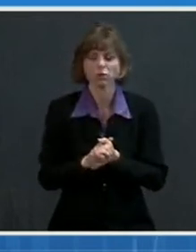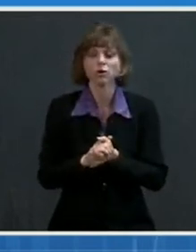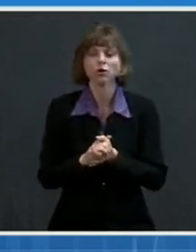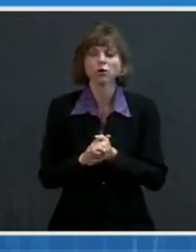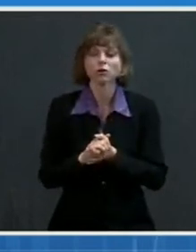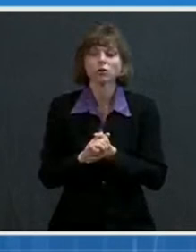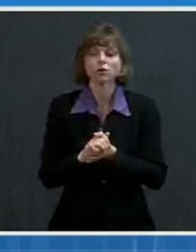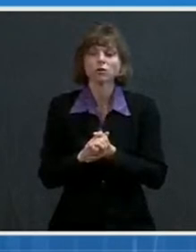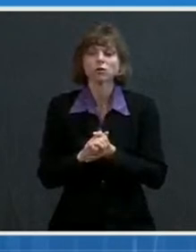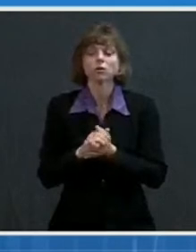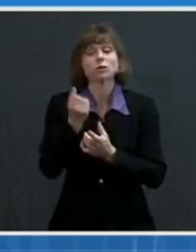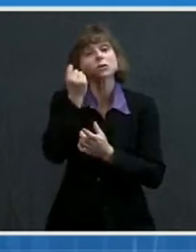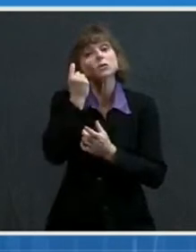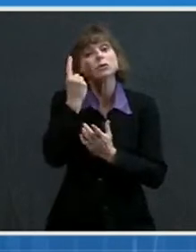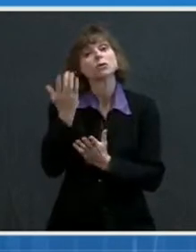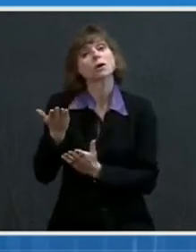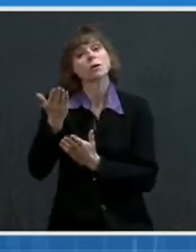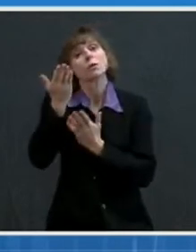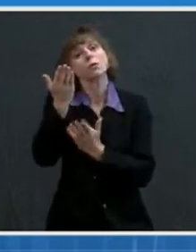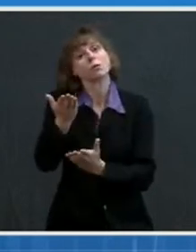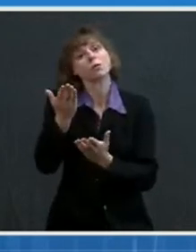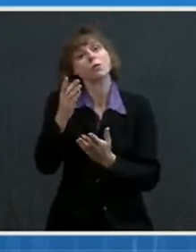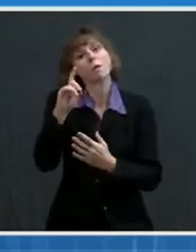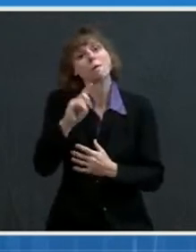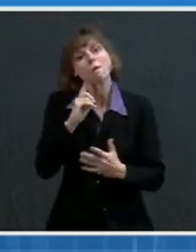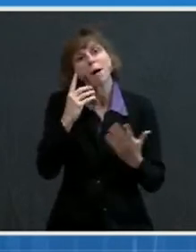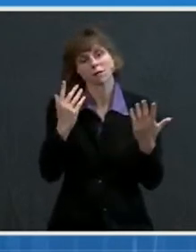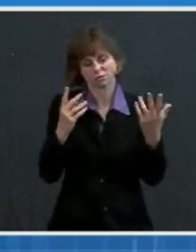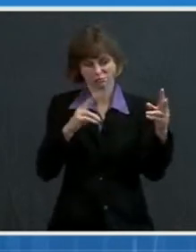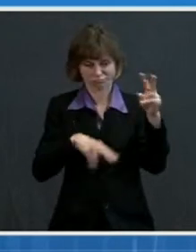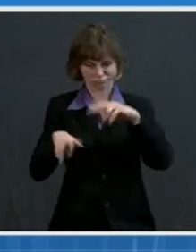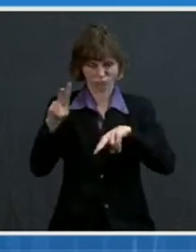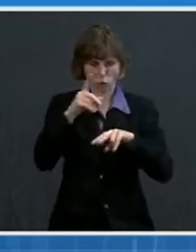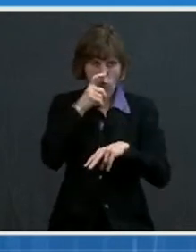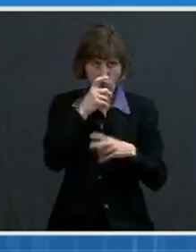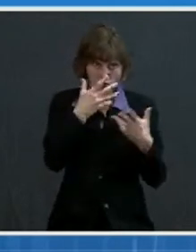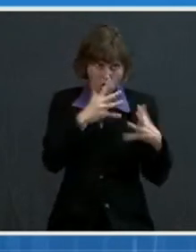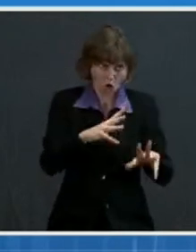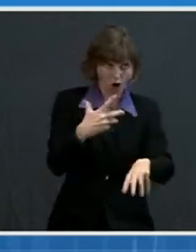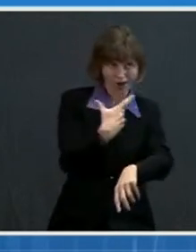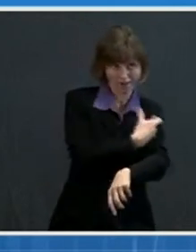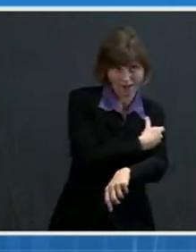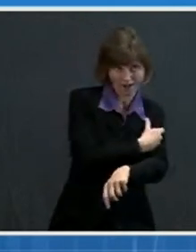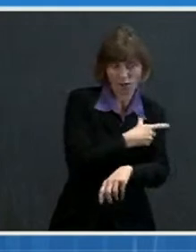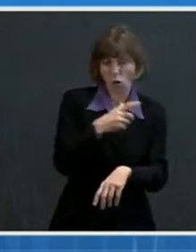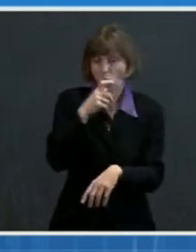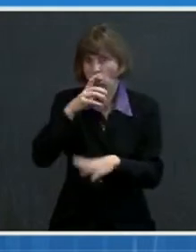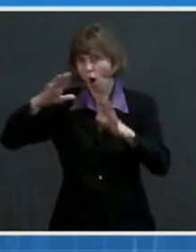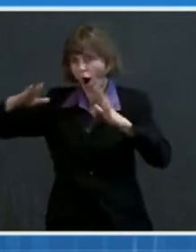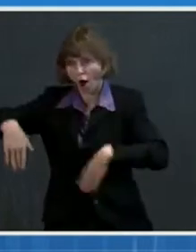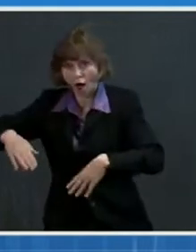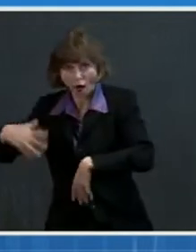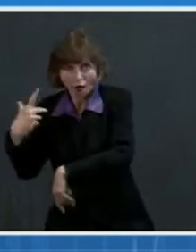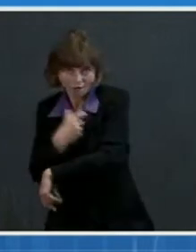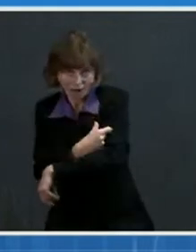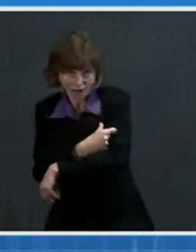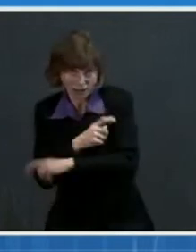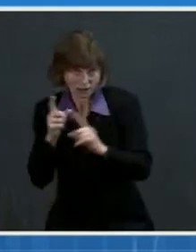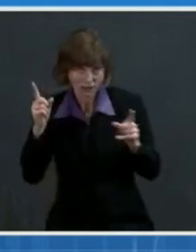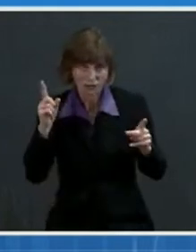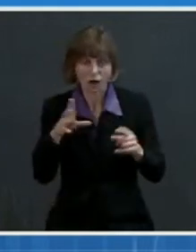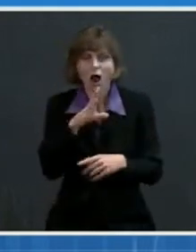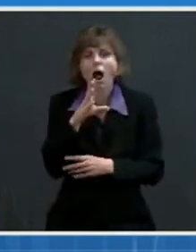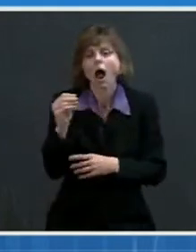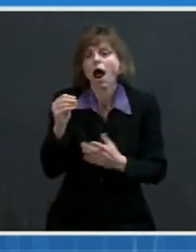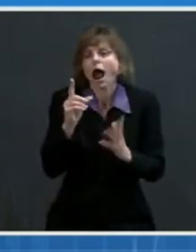balance the risk to people who have been fully vaccinated, the risks to those who have not yet received a vaccine, and